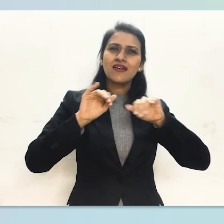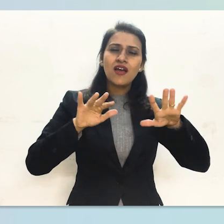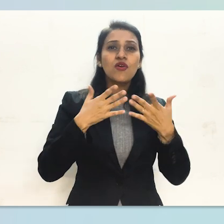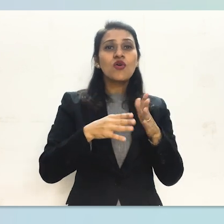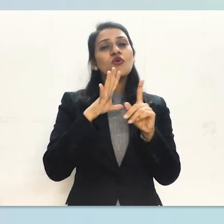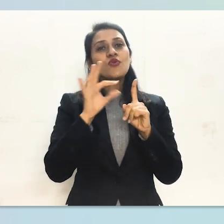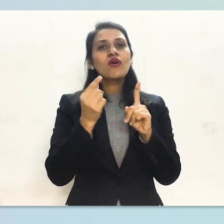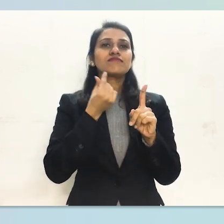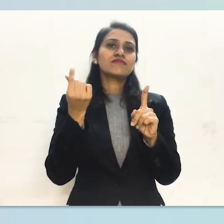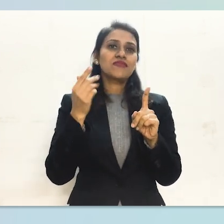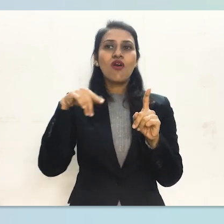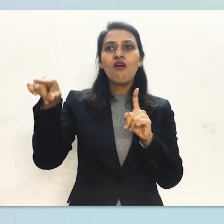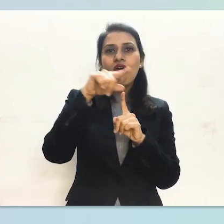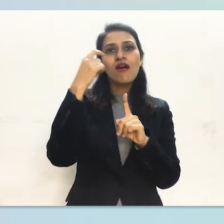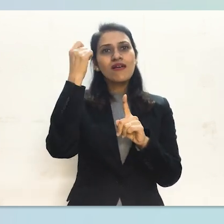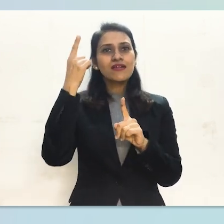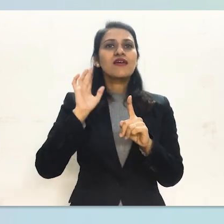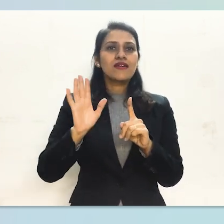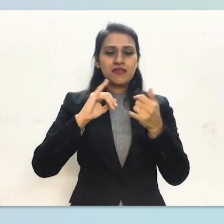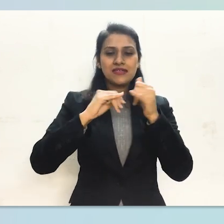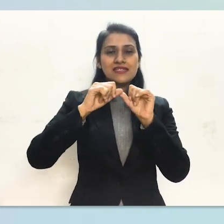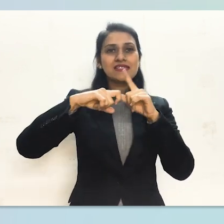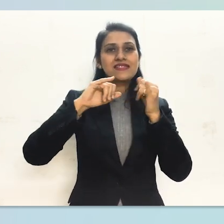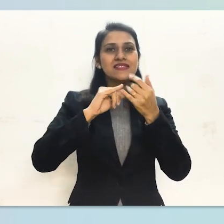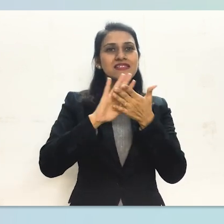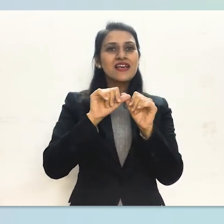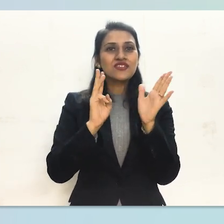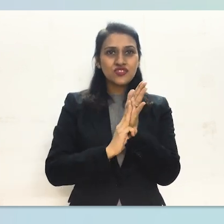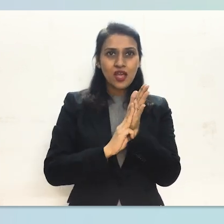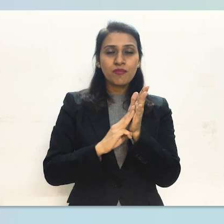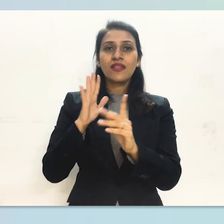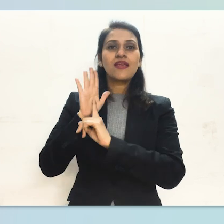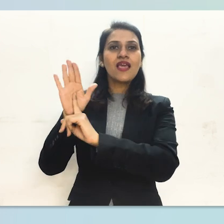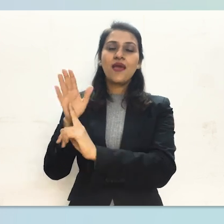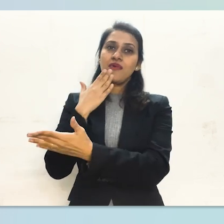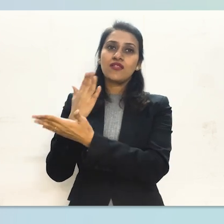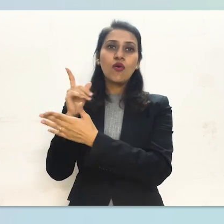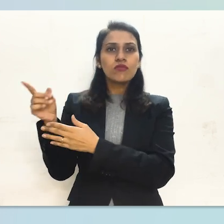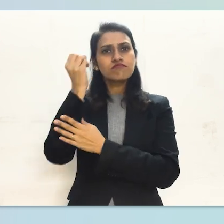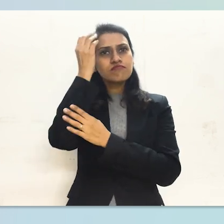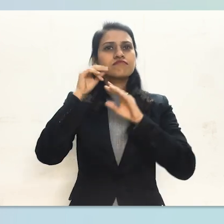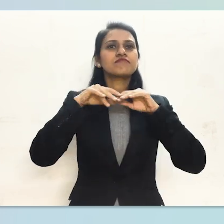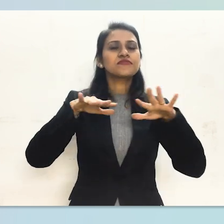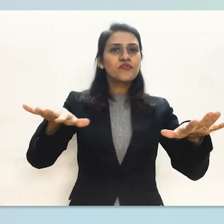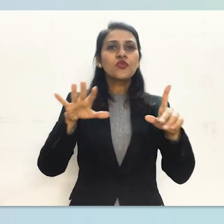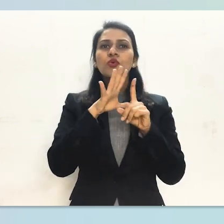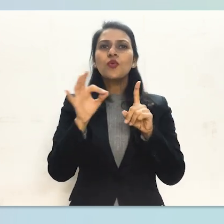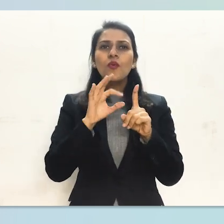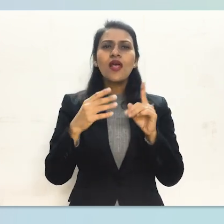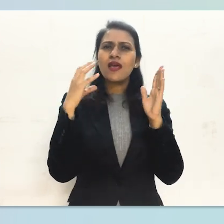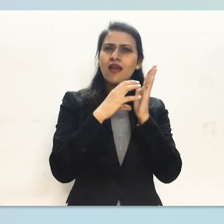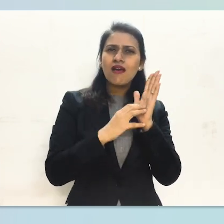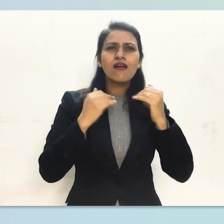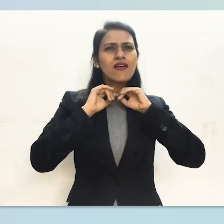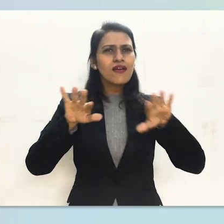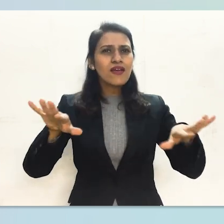media so that everyone is able to enjoy the possibilities it offers. You can find Saksham on Twitter,